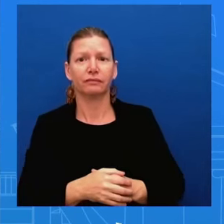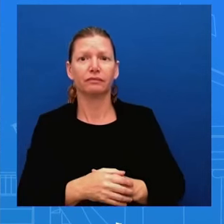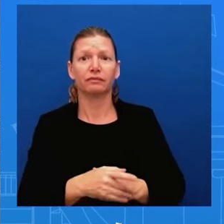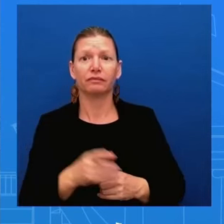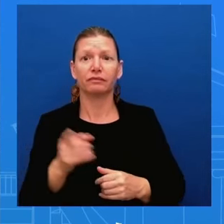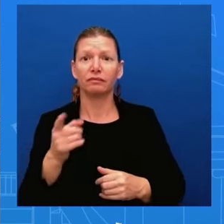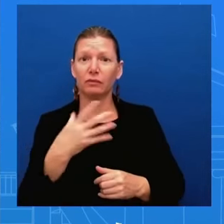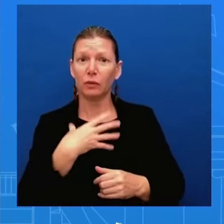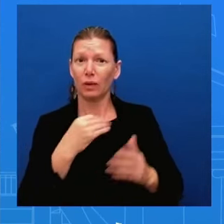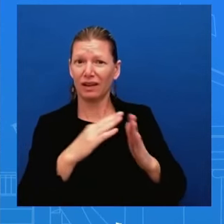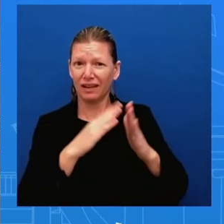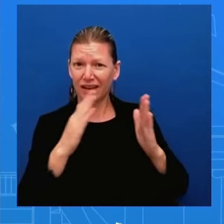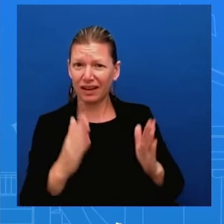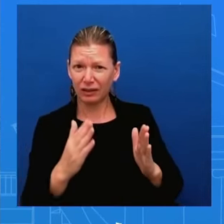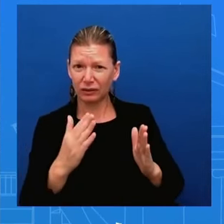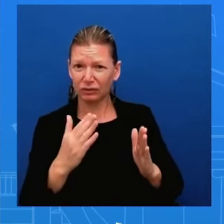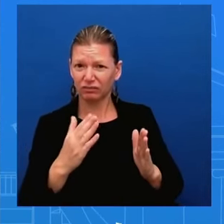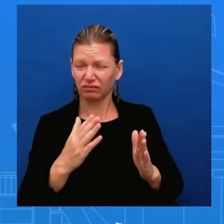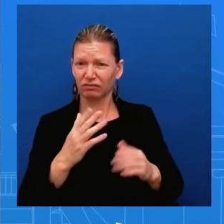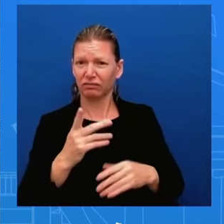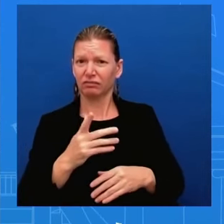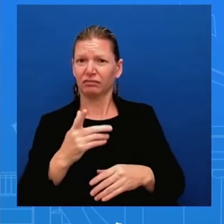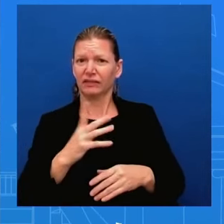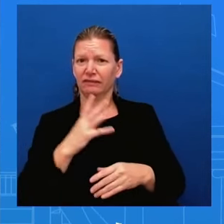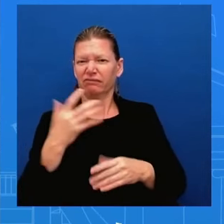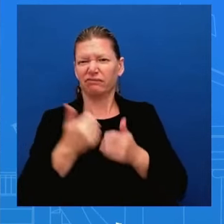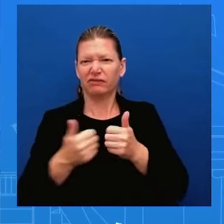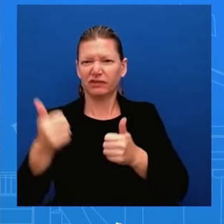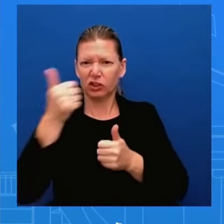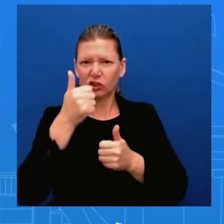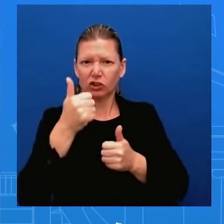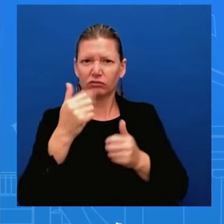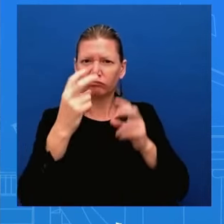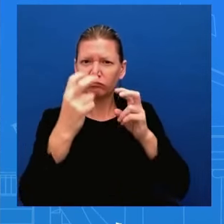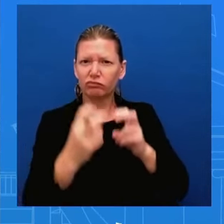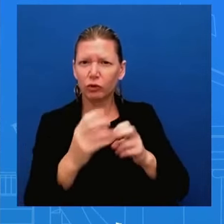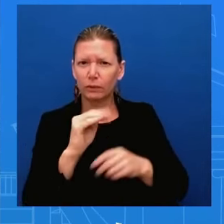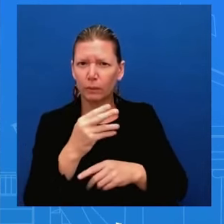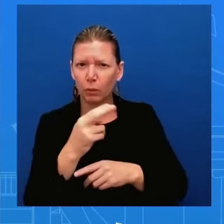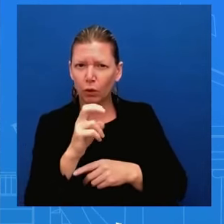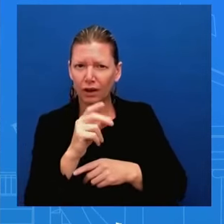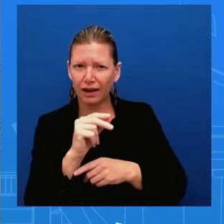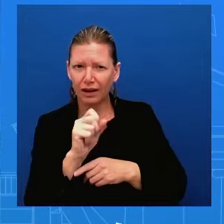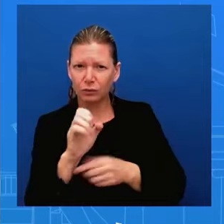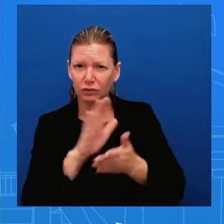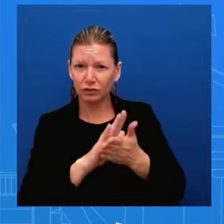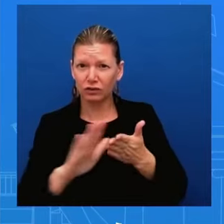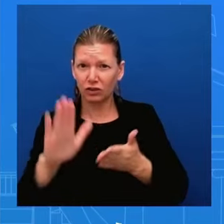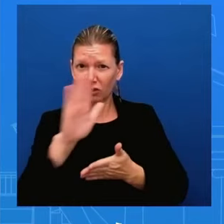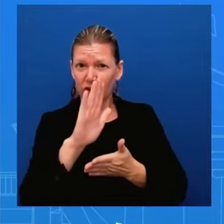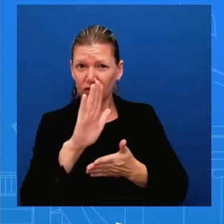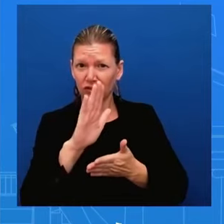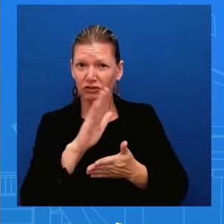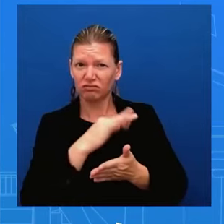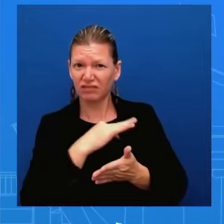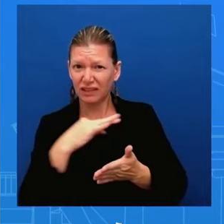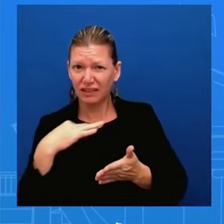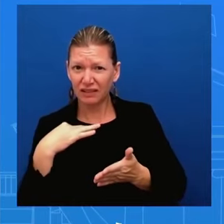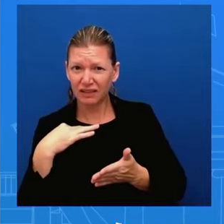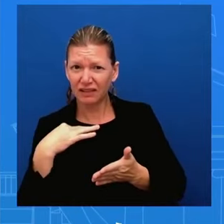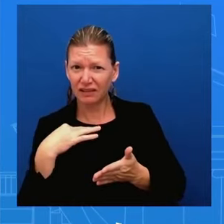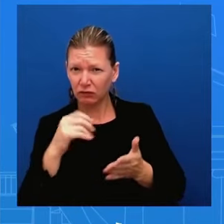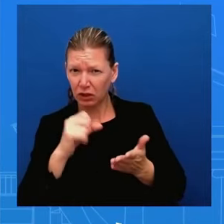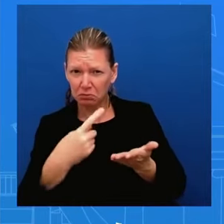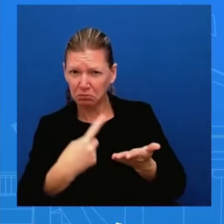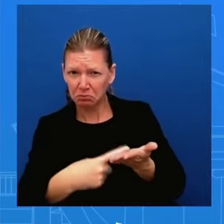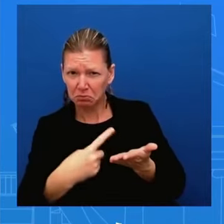little bit about some of the concerns raised from those students and faculty members and how the white house responded so what i can say is and you're speaking about uh